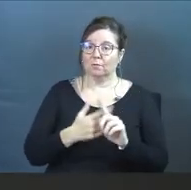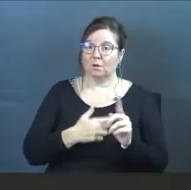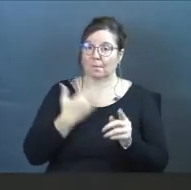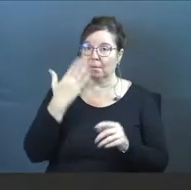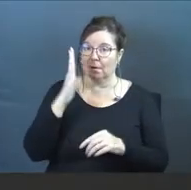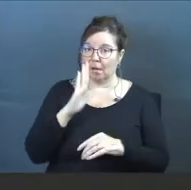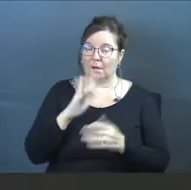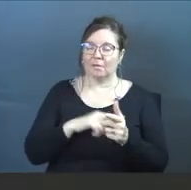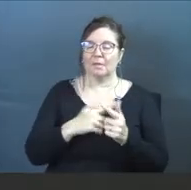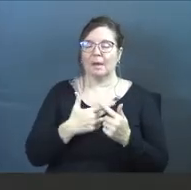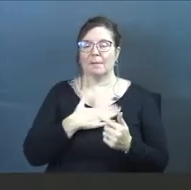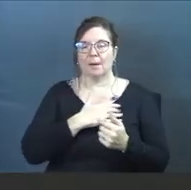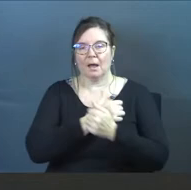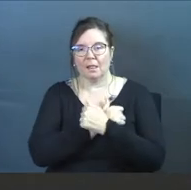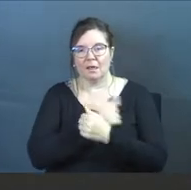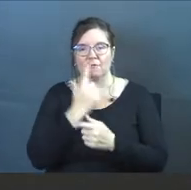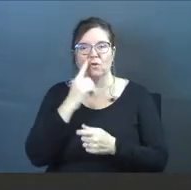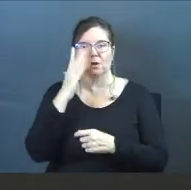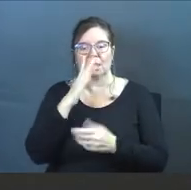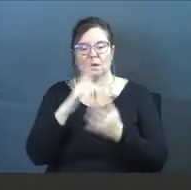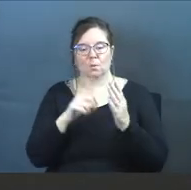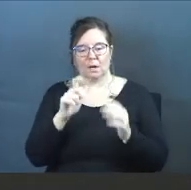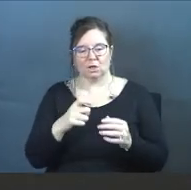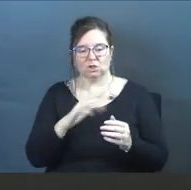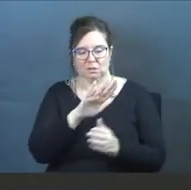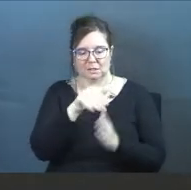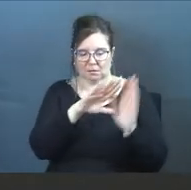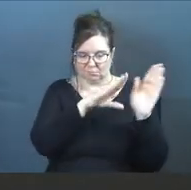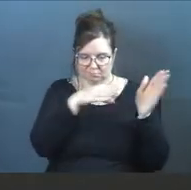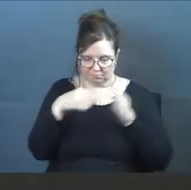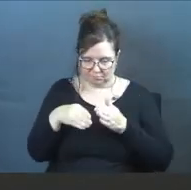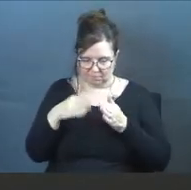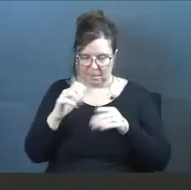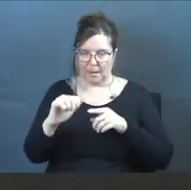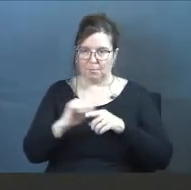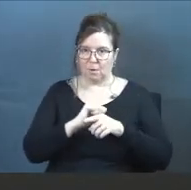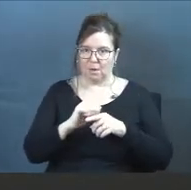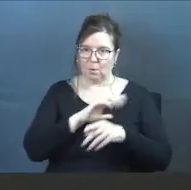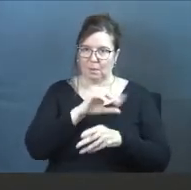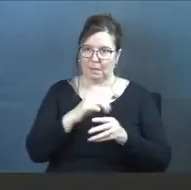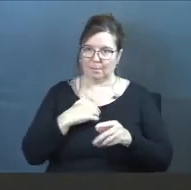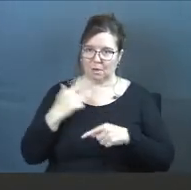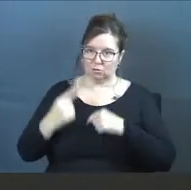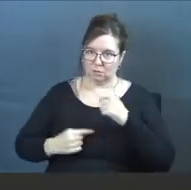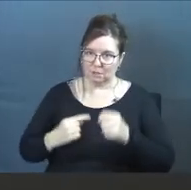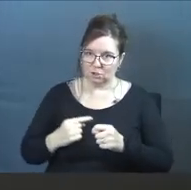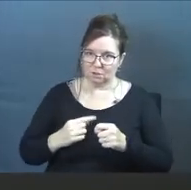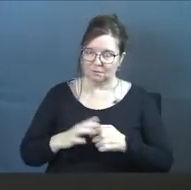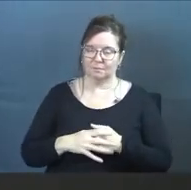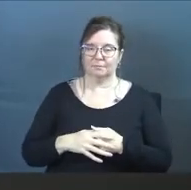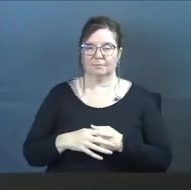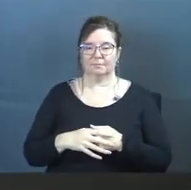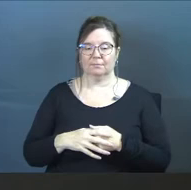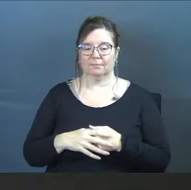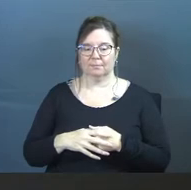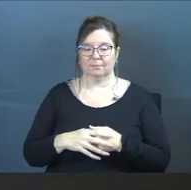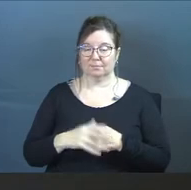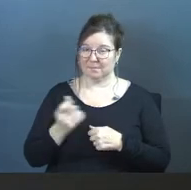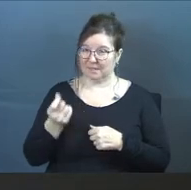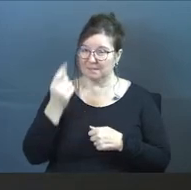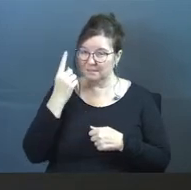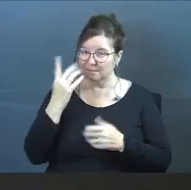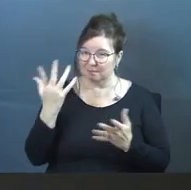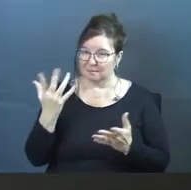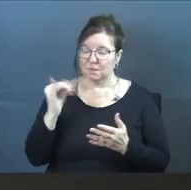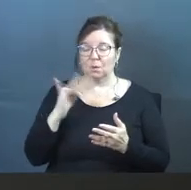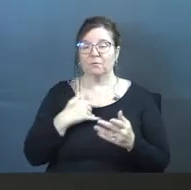from God, then my love for God is what I should center my practices that are within my tradition around. Does that make